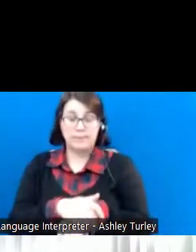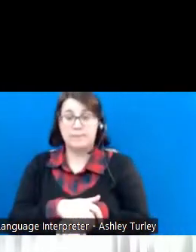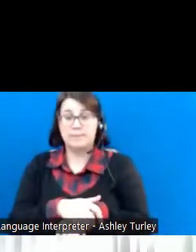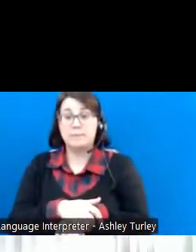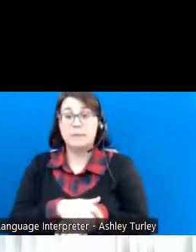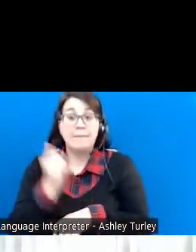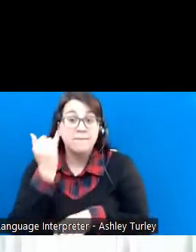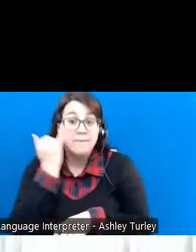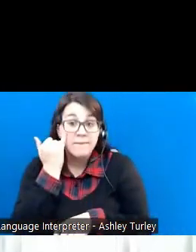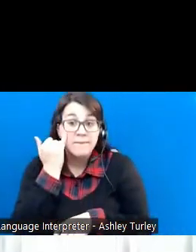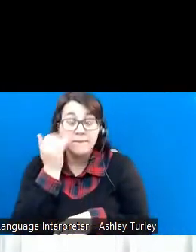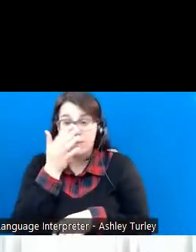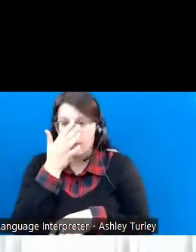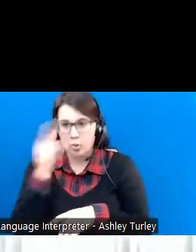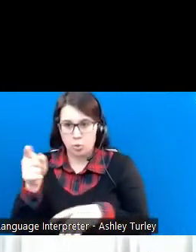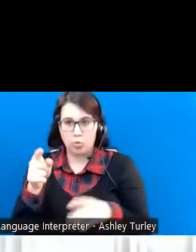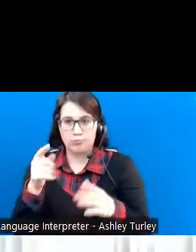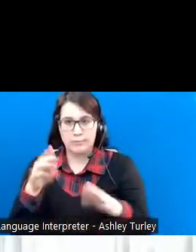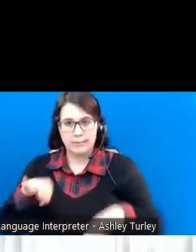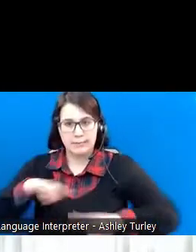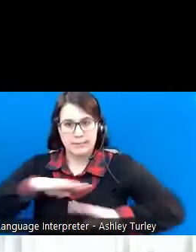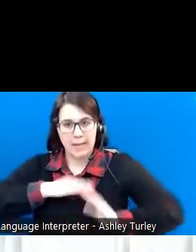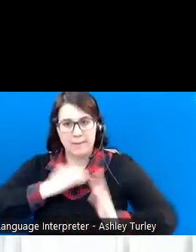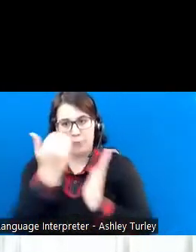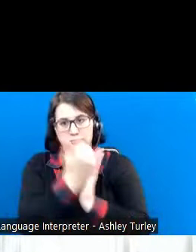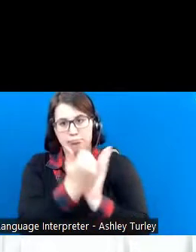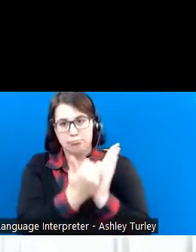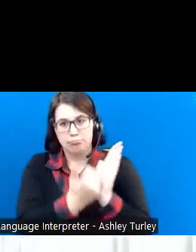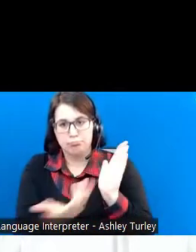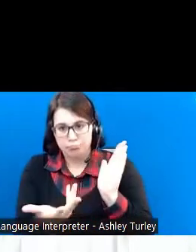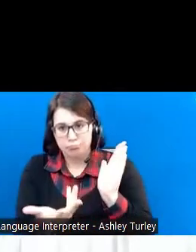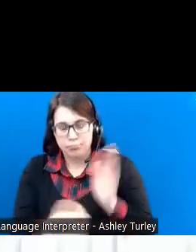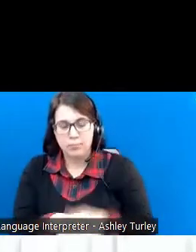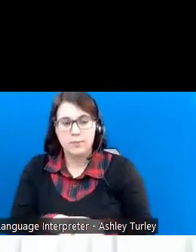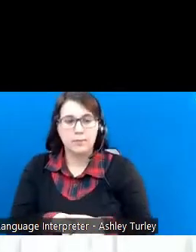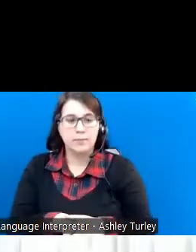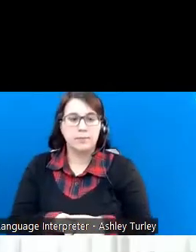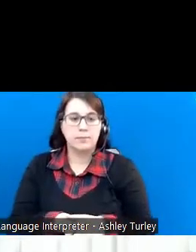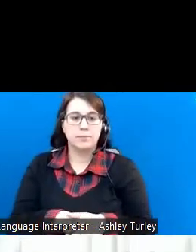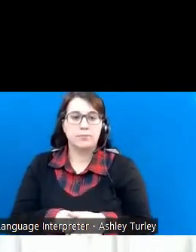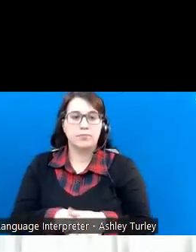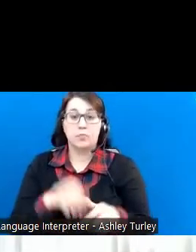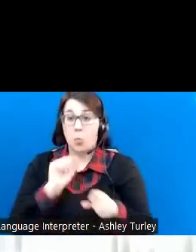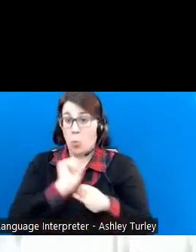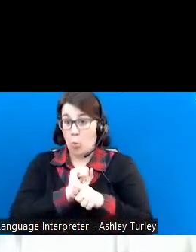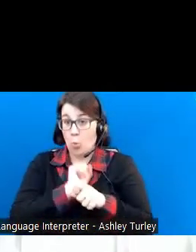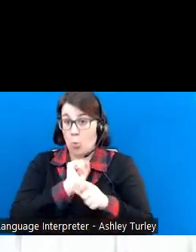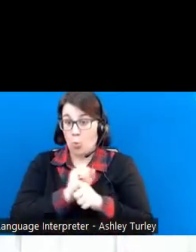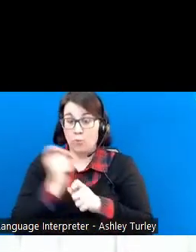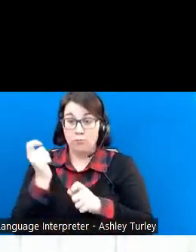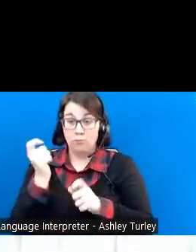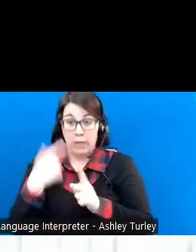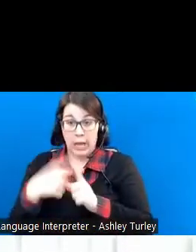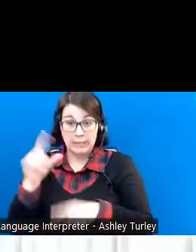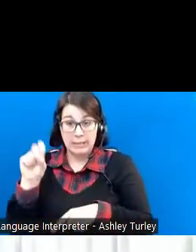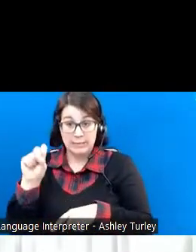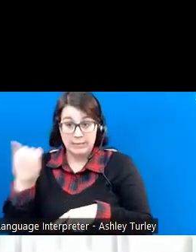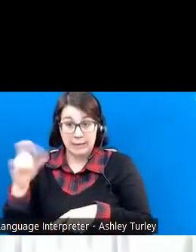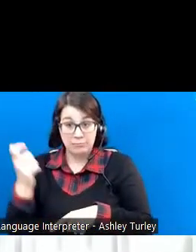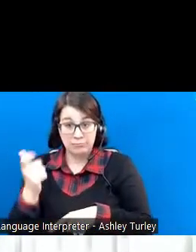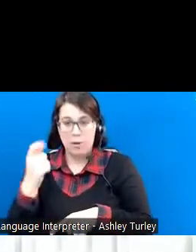long as you meet certain criteria. Working while receiving SSI is always